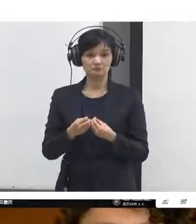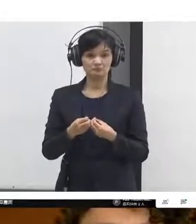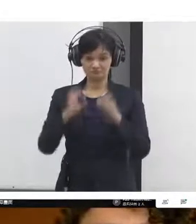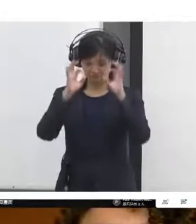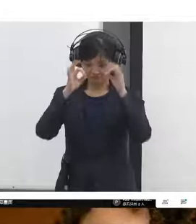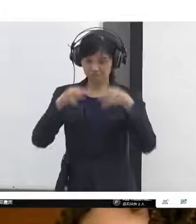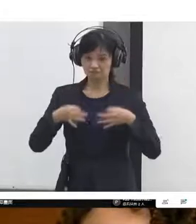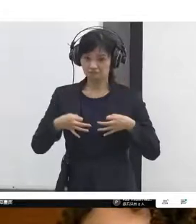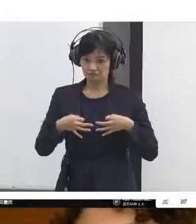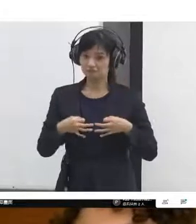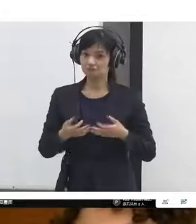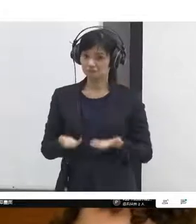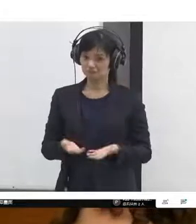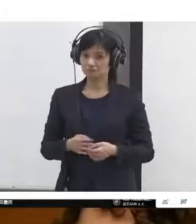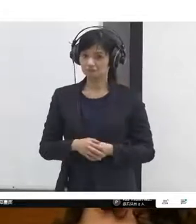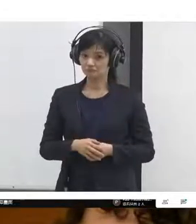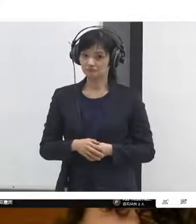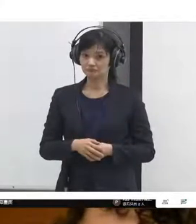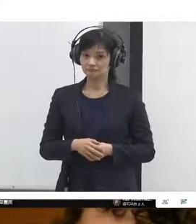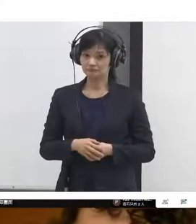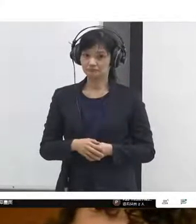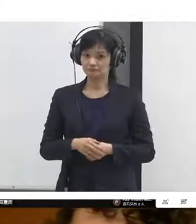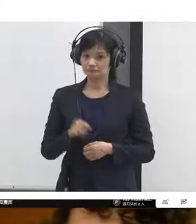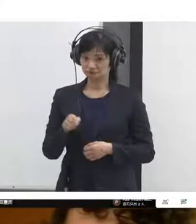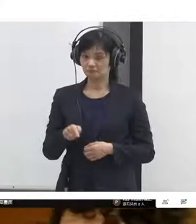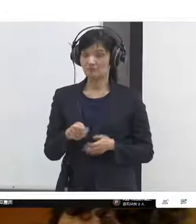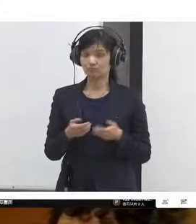problem and is the meta problem at the same time